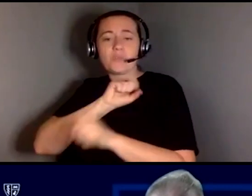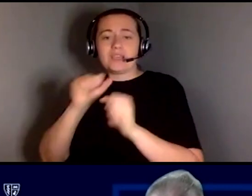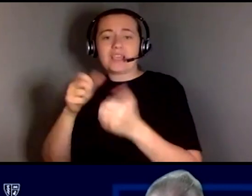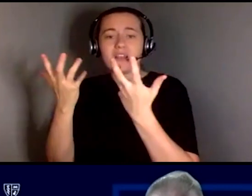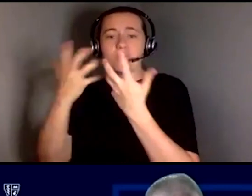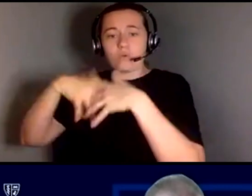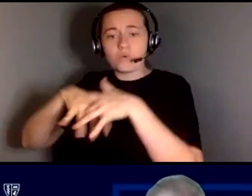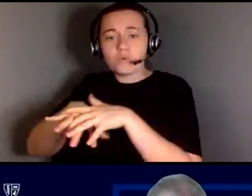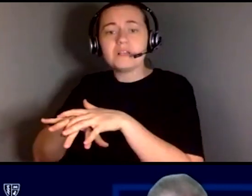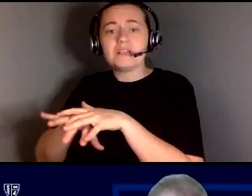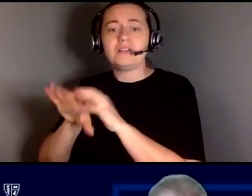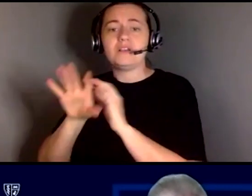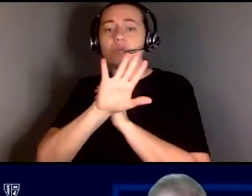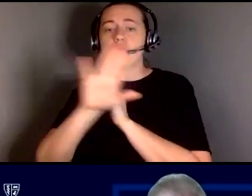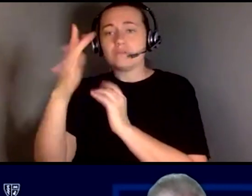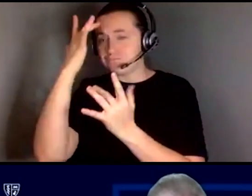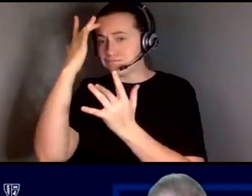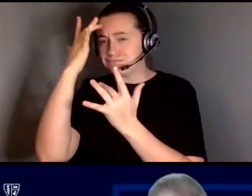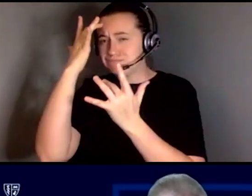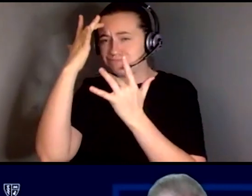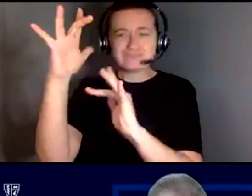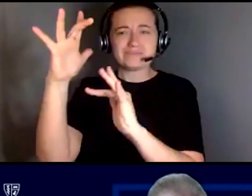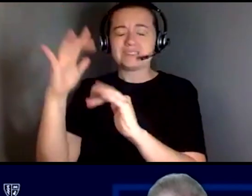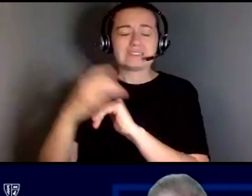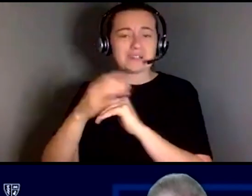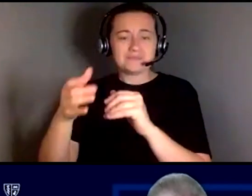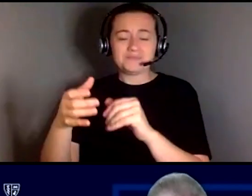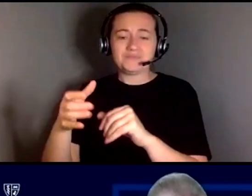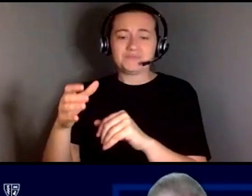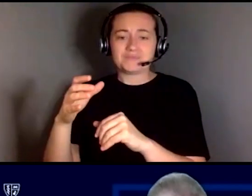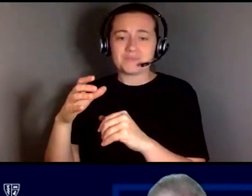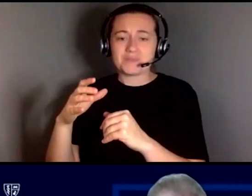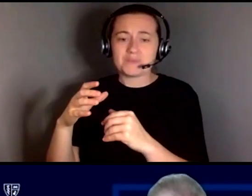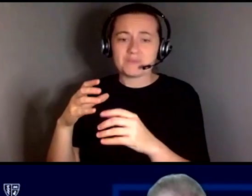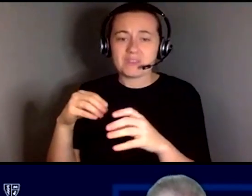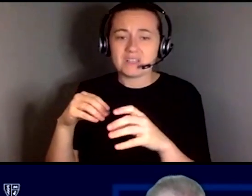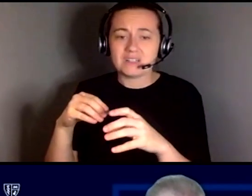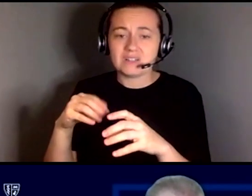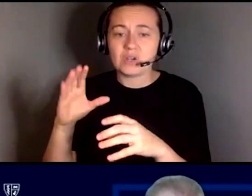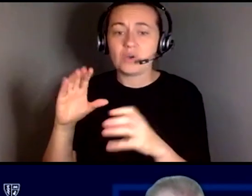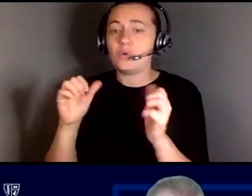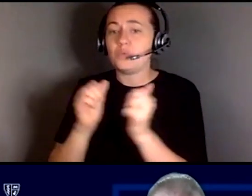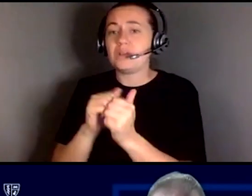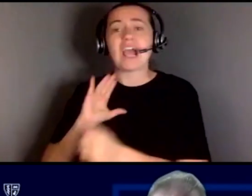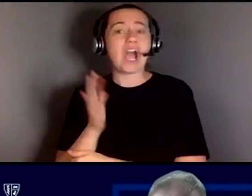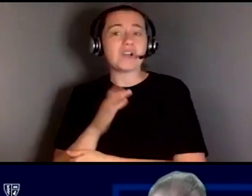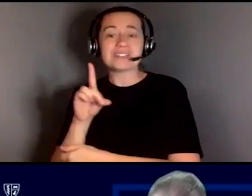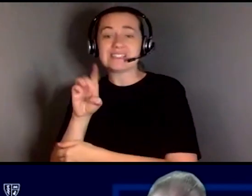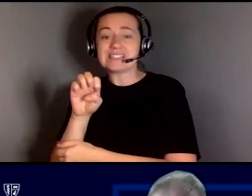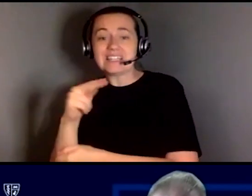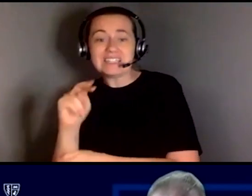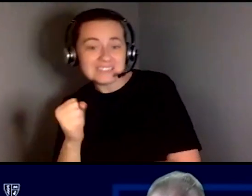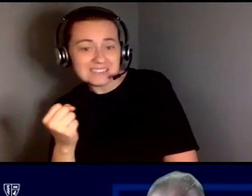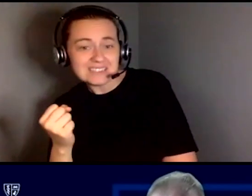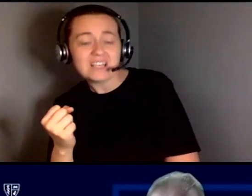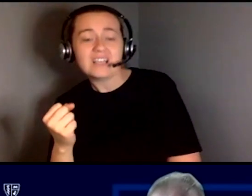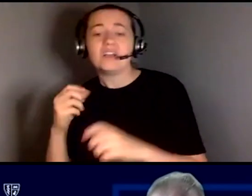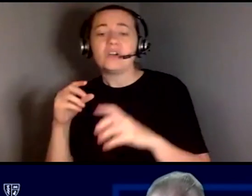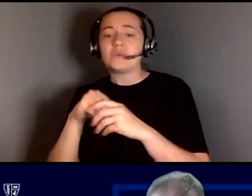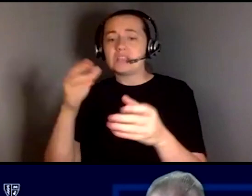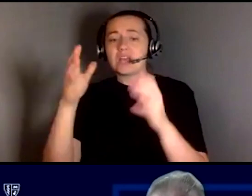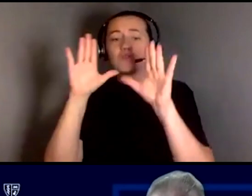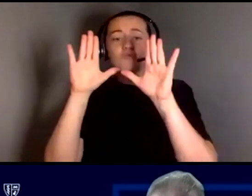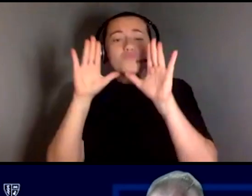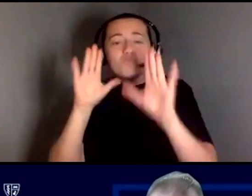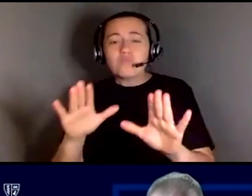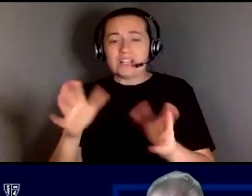brilliant, um, these, you know, with our deans, with these brilliant suggestions. So we thank you, uh, from the bottom of